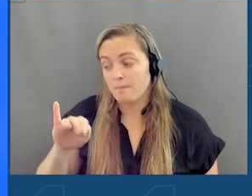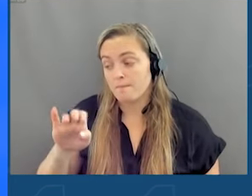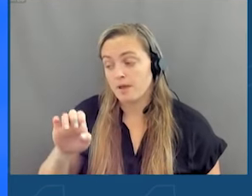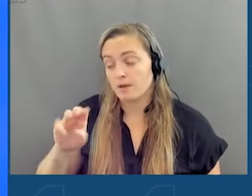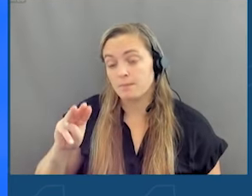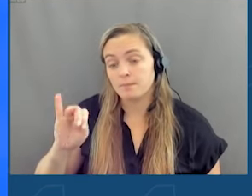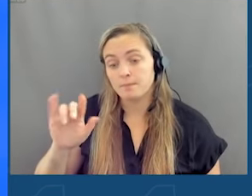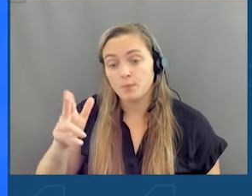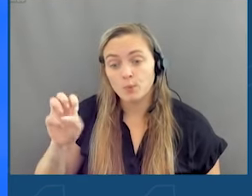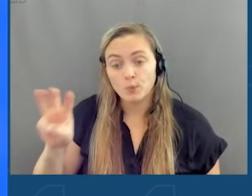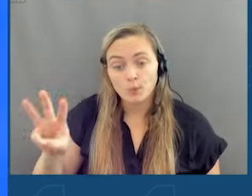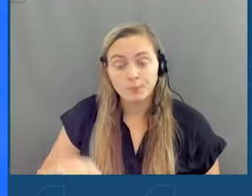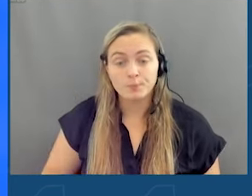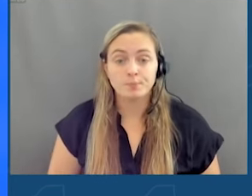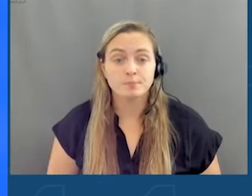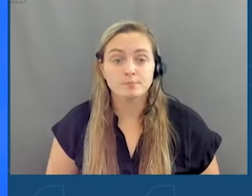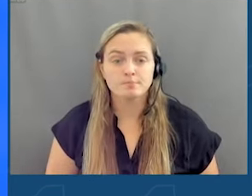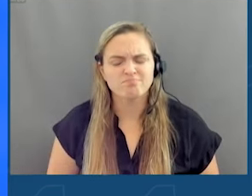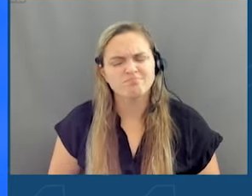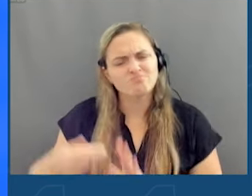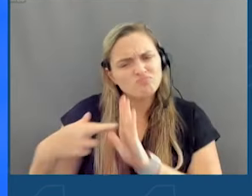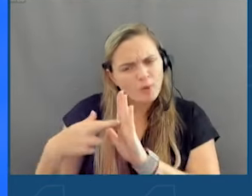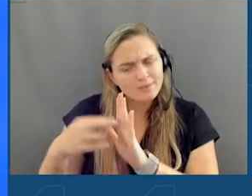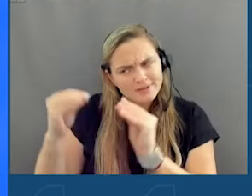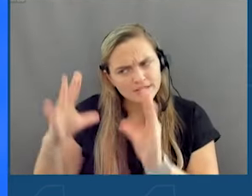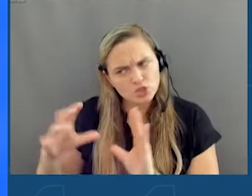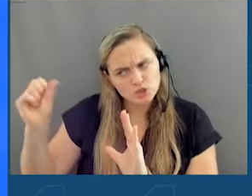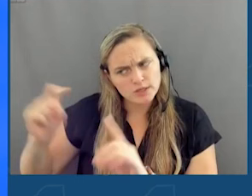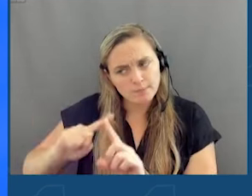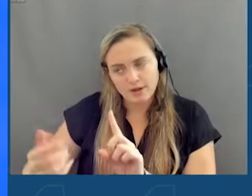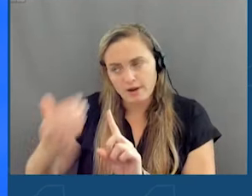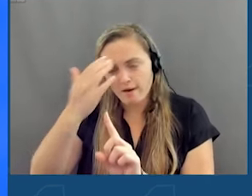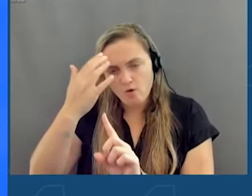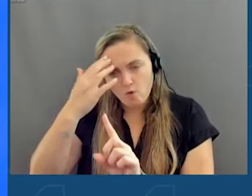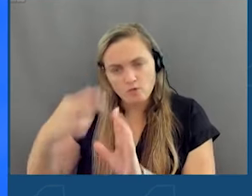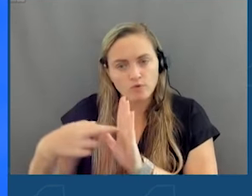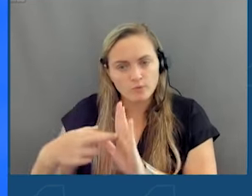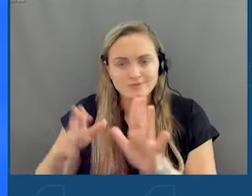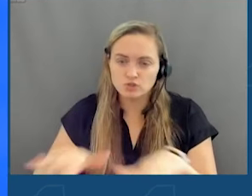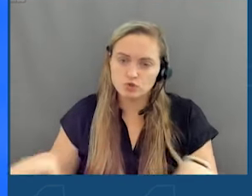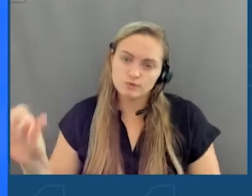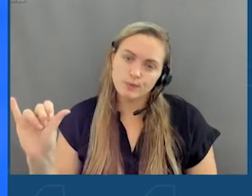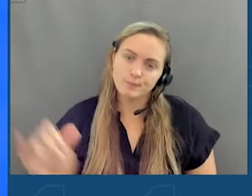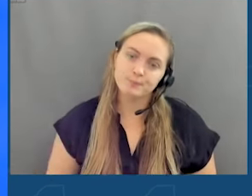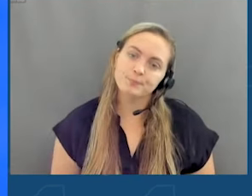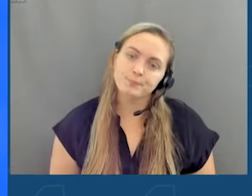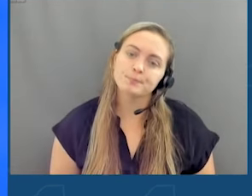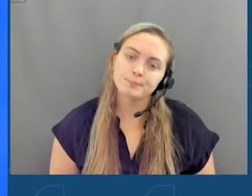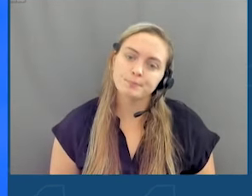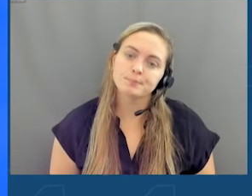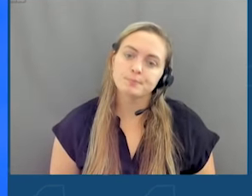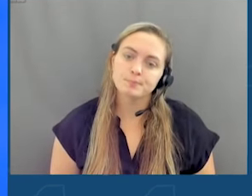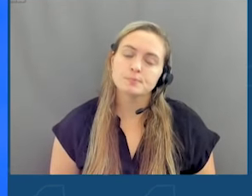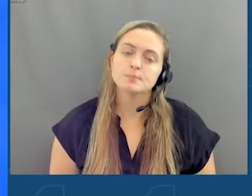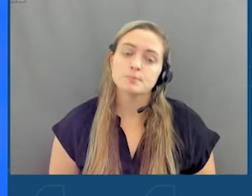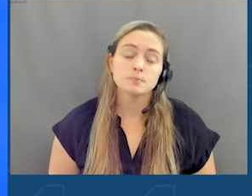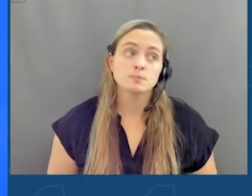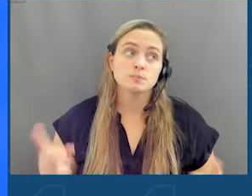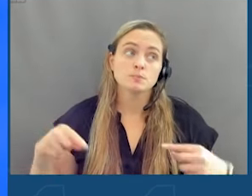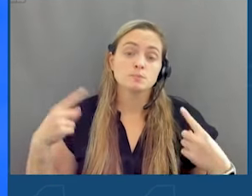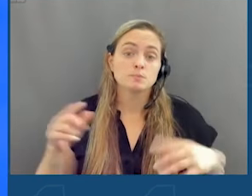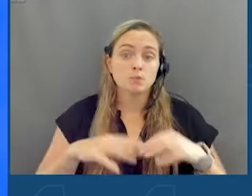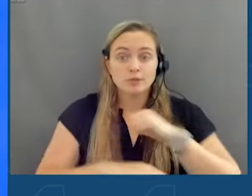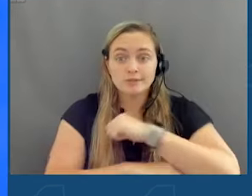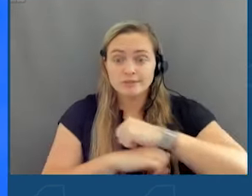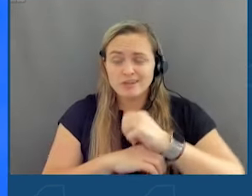Yes, he represents teachers, but I know he represents the children. And I have been on this stage so many